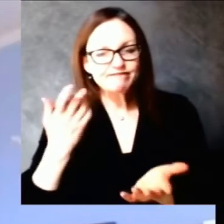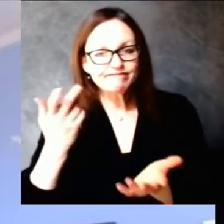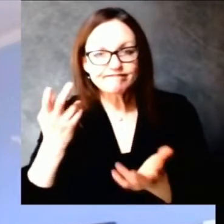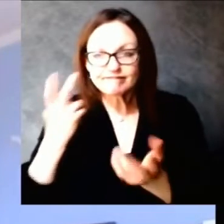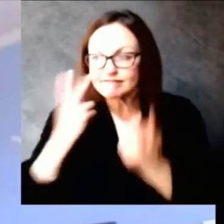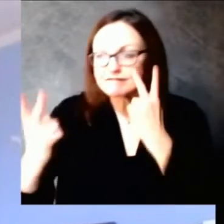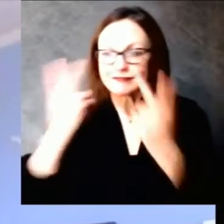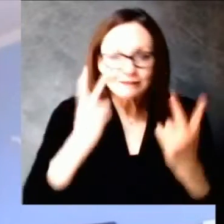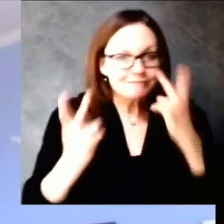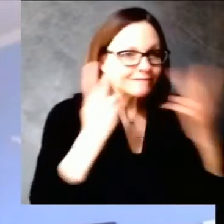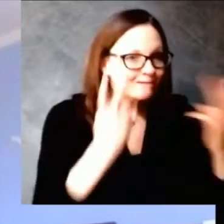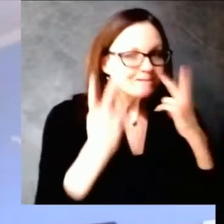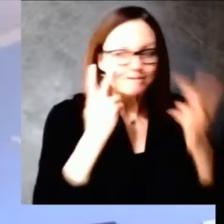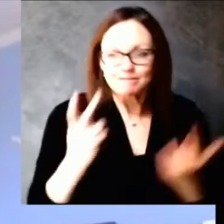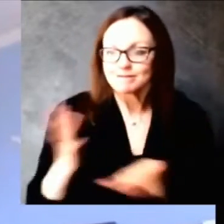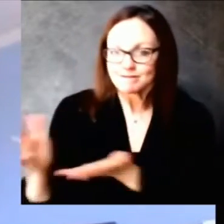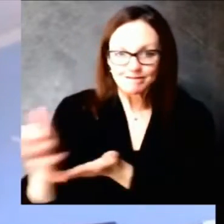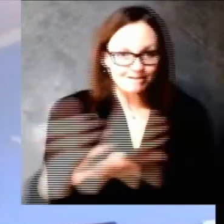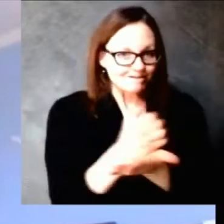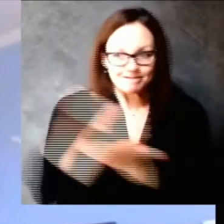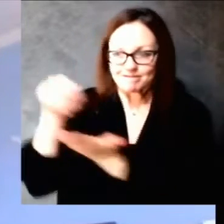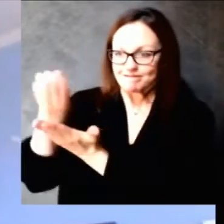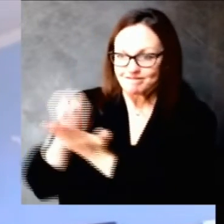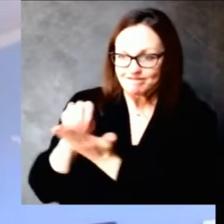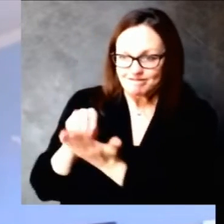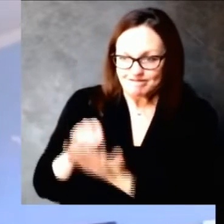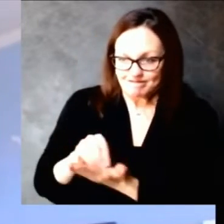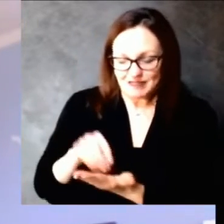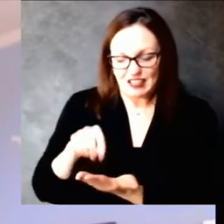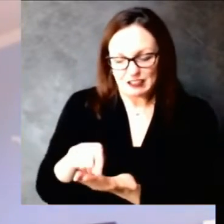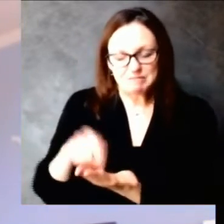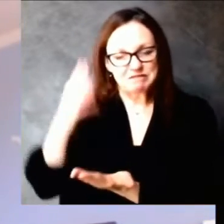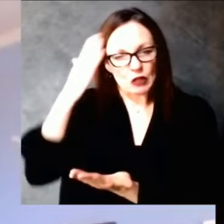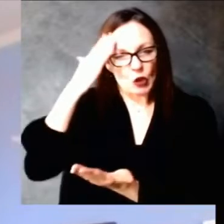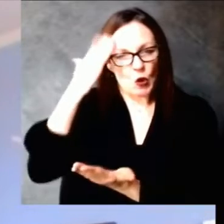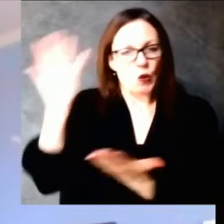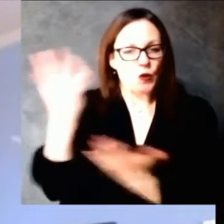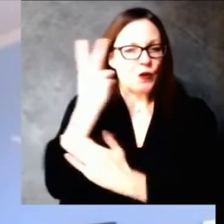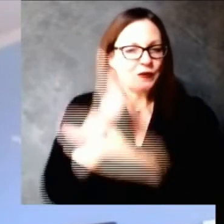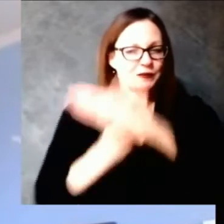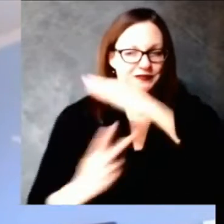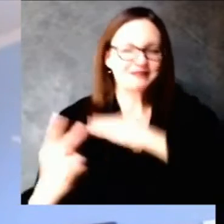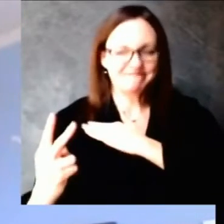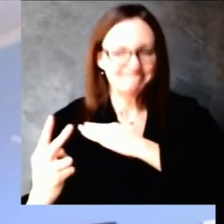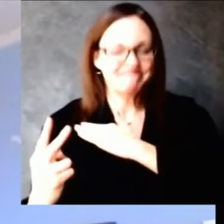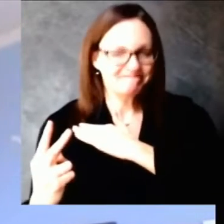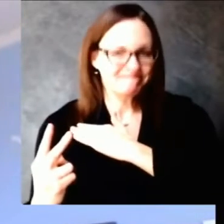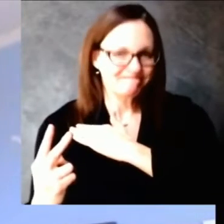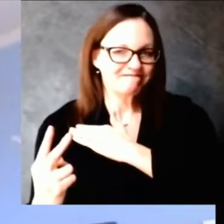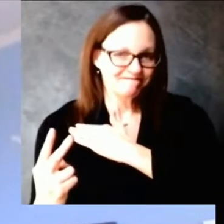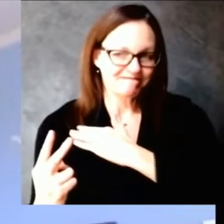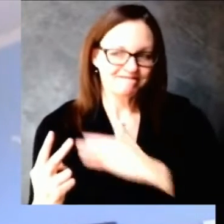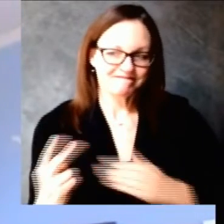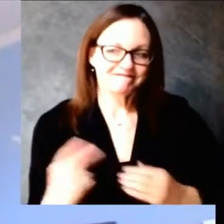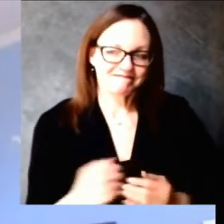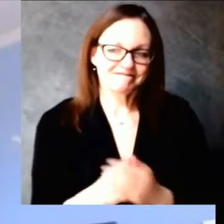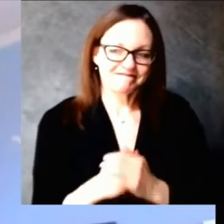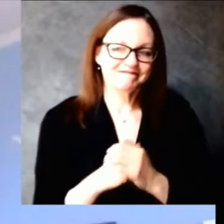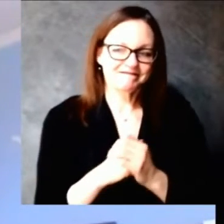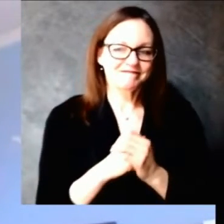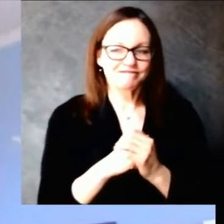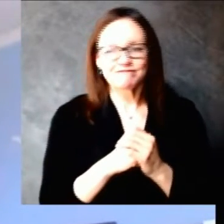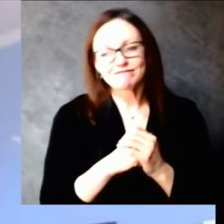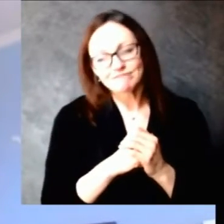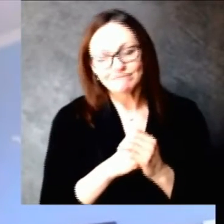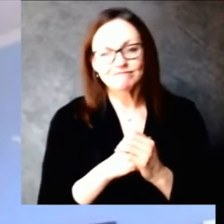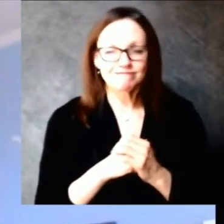and what you might expect for vaccines in terms of having some of those those secondary um you know not feeling great in the